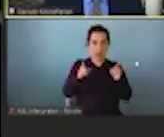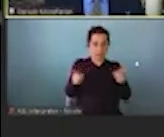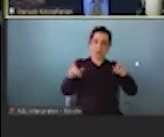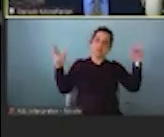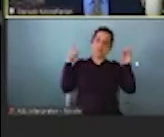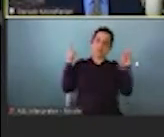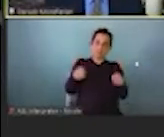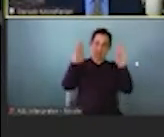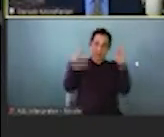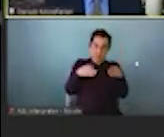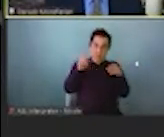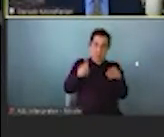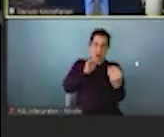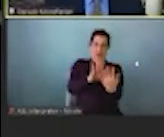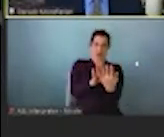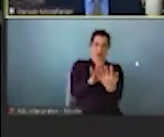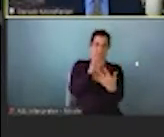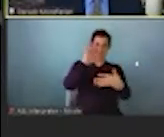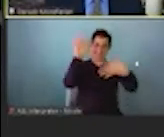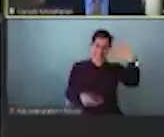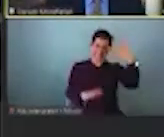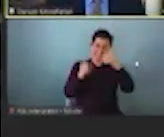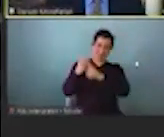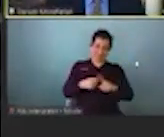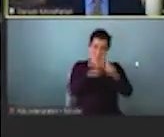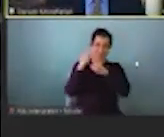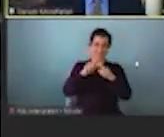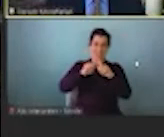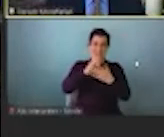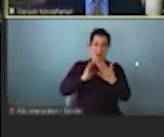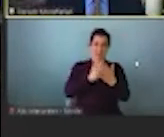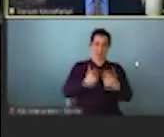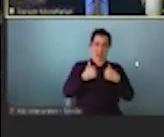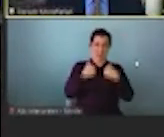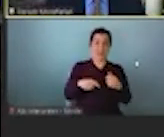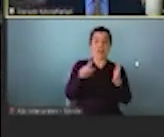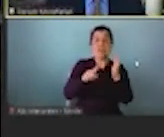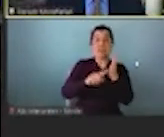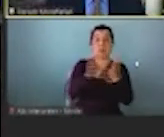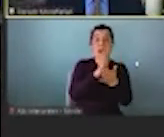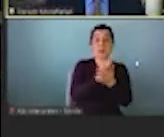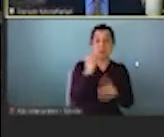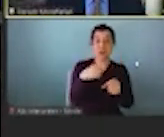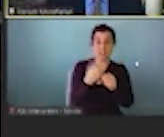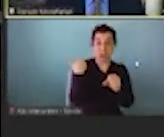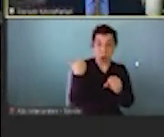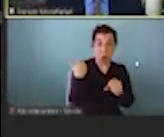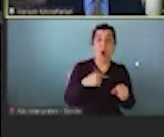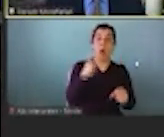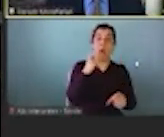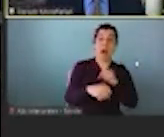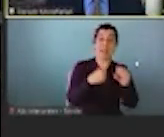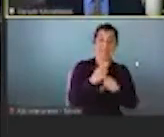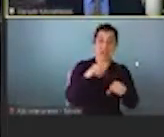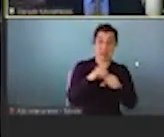And I'll just show you a few examples of some of this. This is a research paper from a couple of years ago showing deaths in one year in the